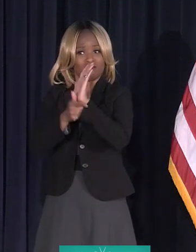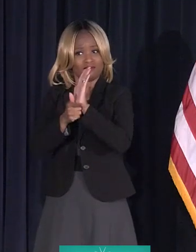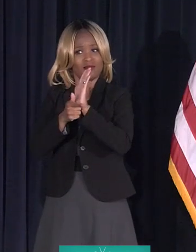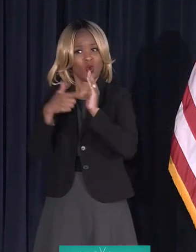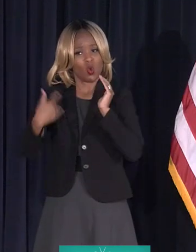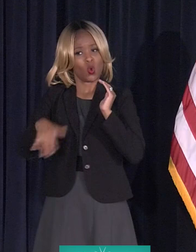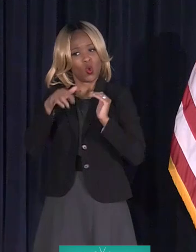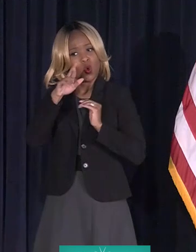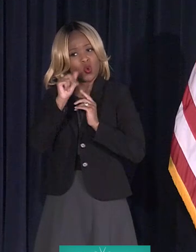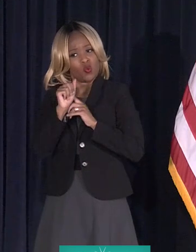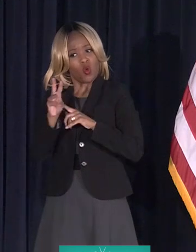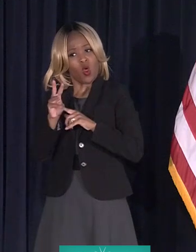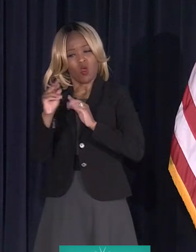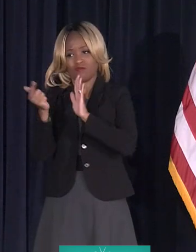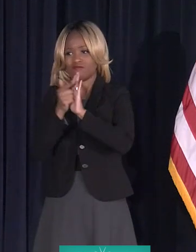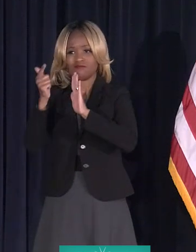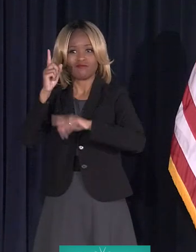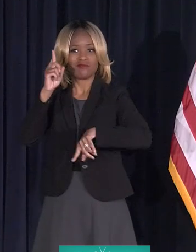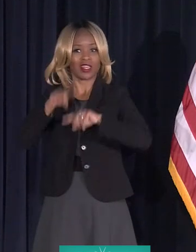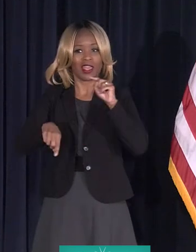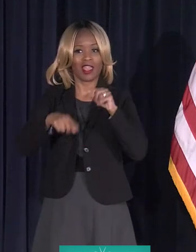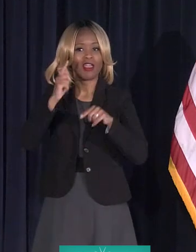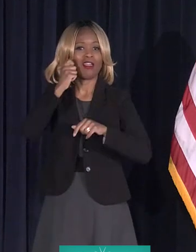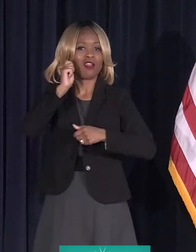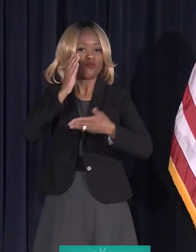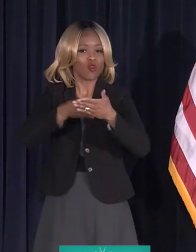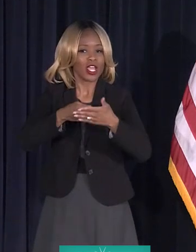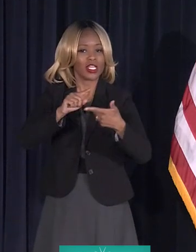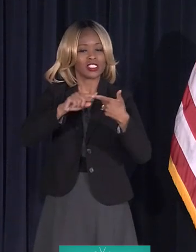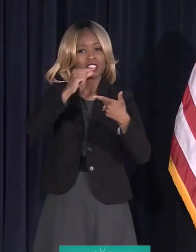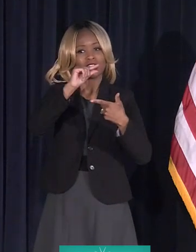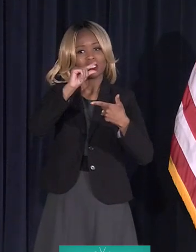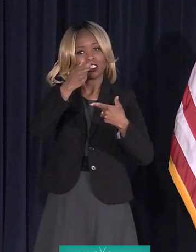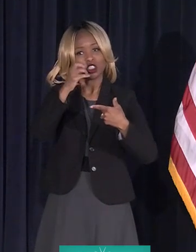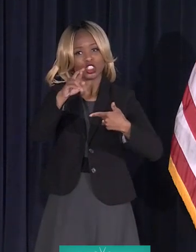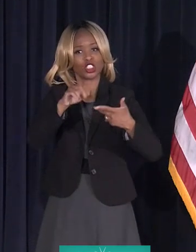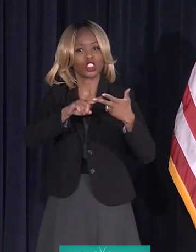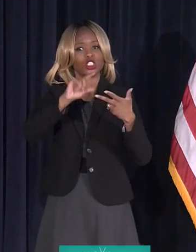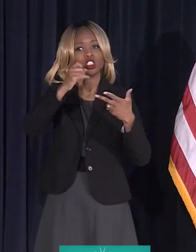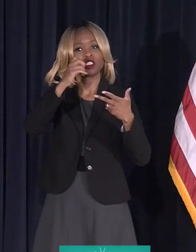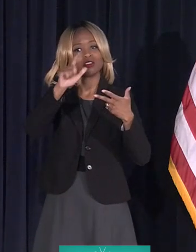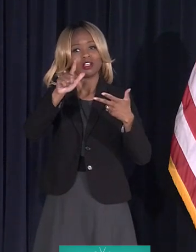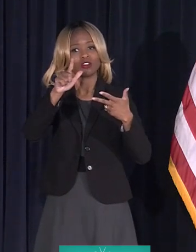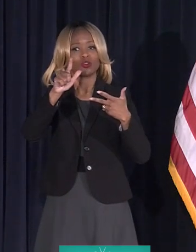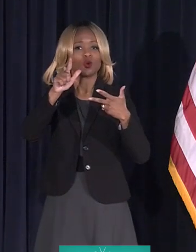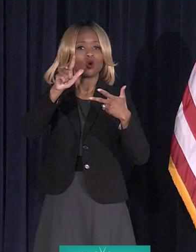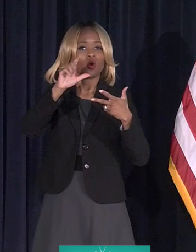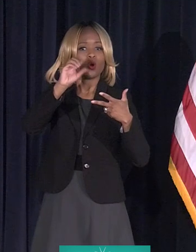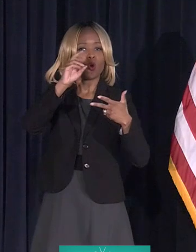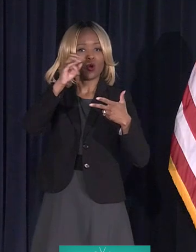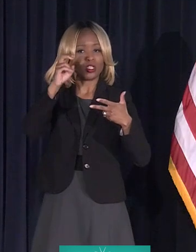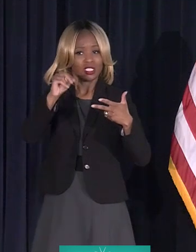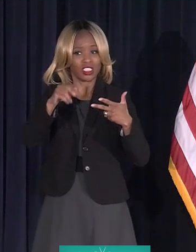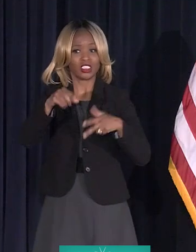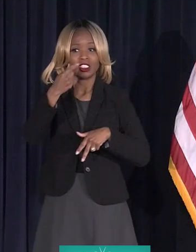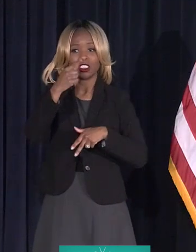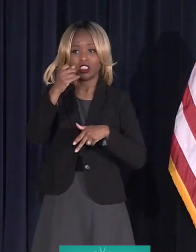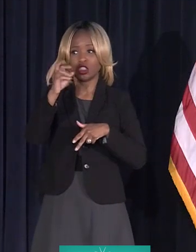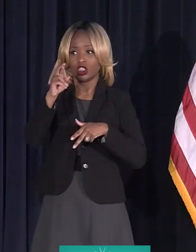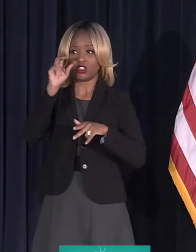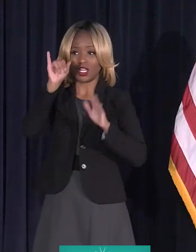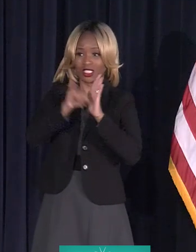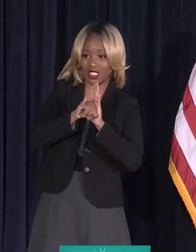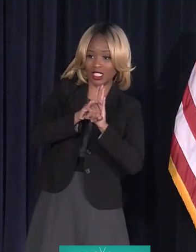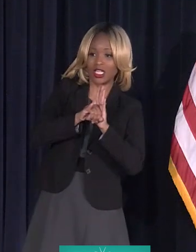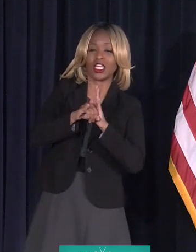and it is illegal to discriminate based on race, gender, sexual orientation, gender identity, and expression, even public